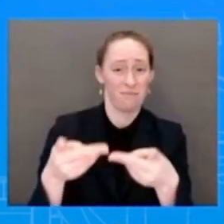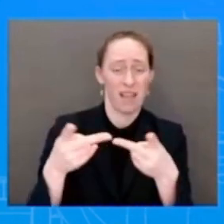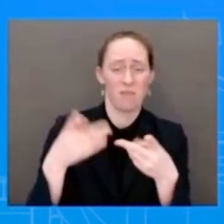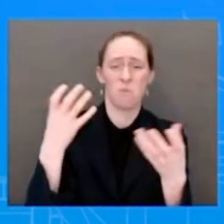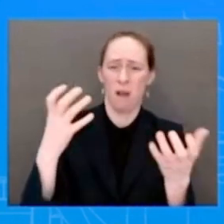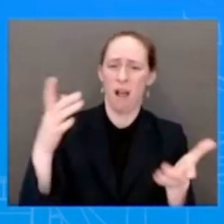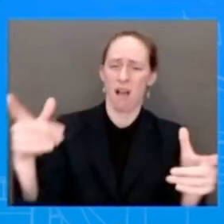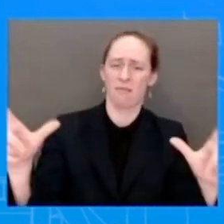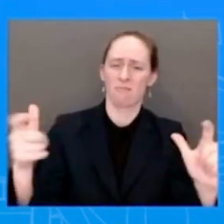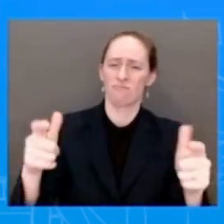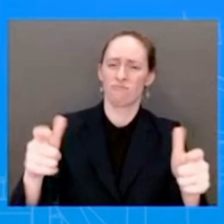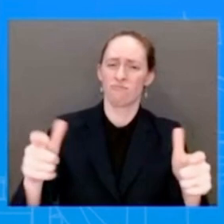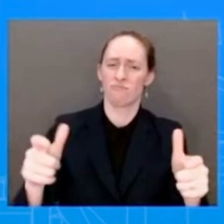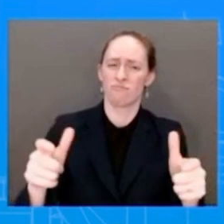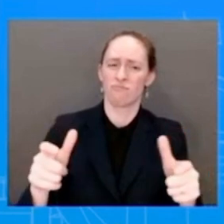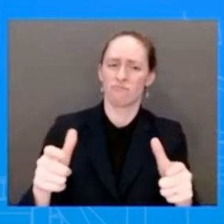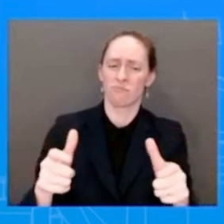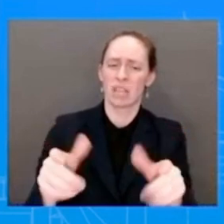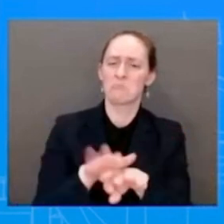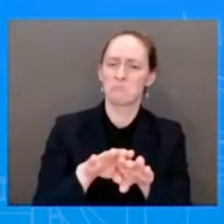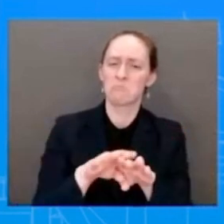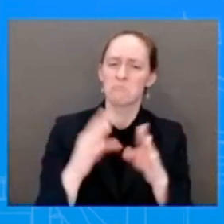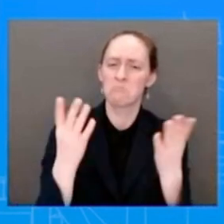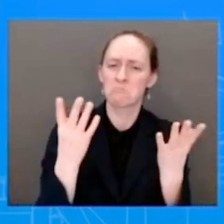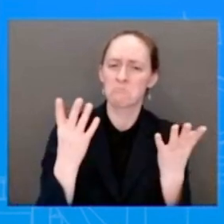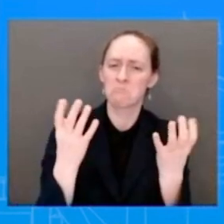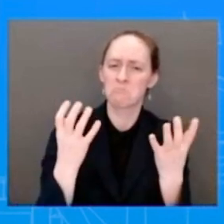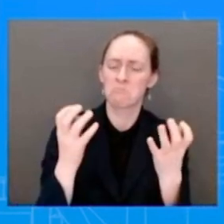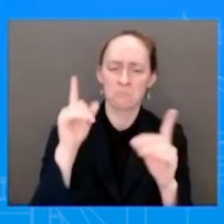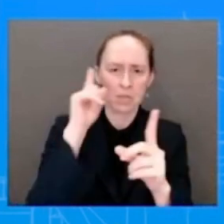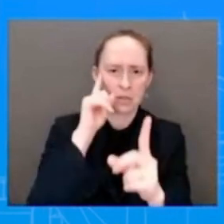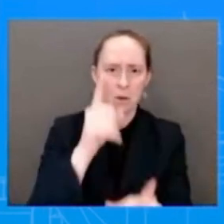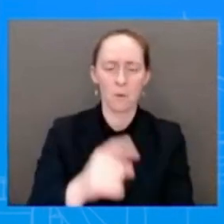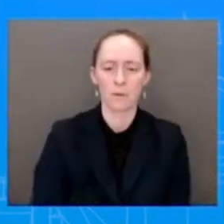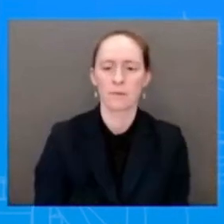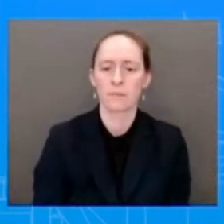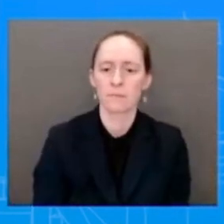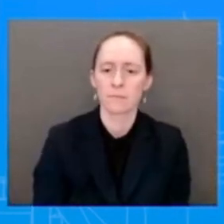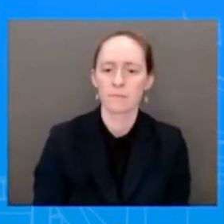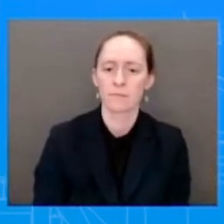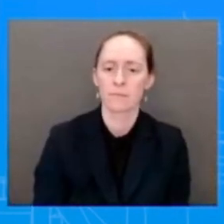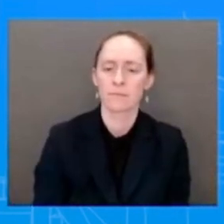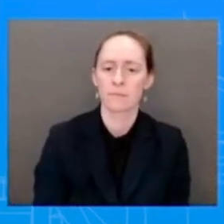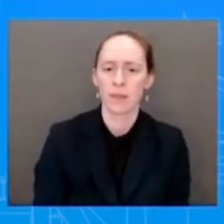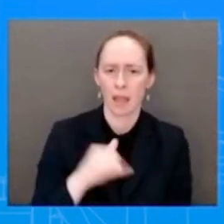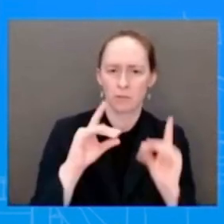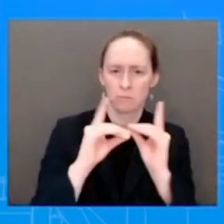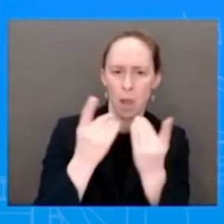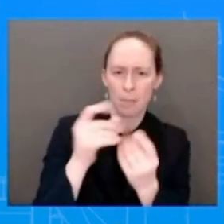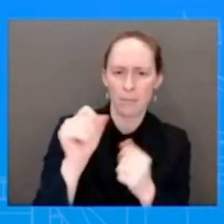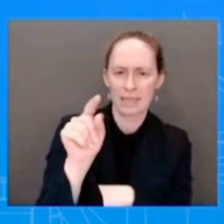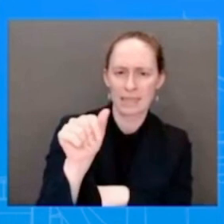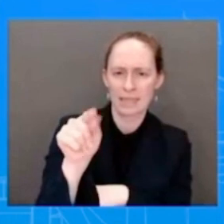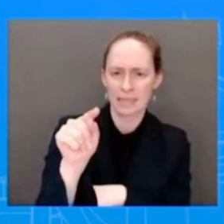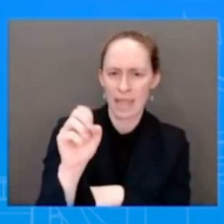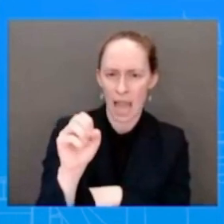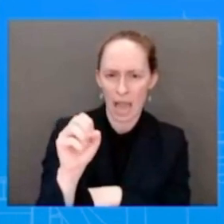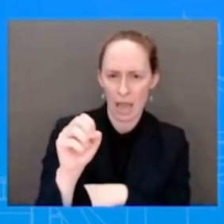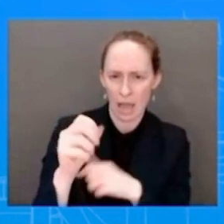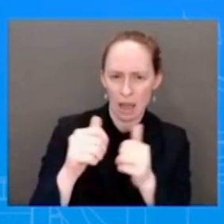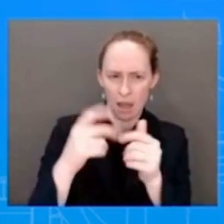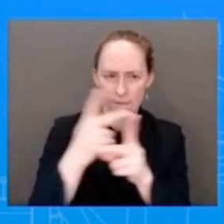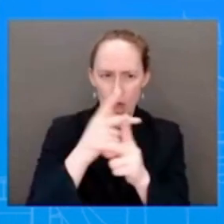State is seeking to identify suitable onward transfer countries and negotiate transfer arrangements, including